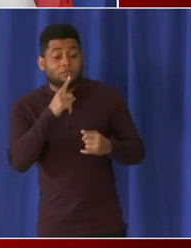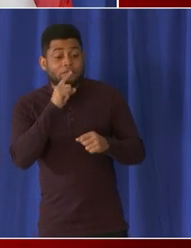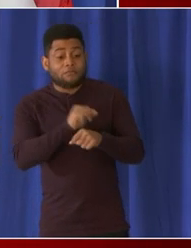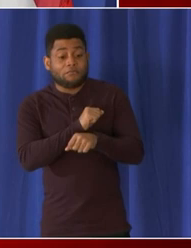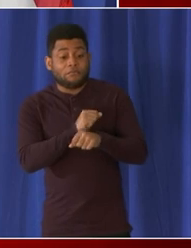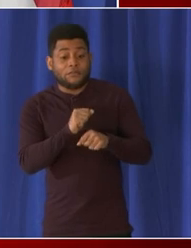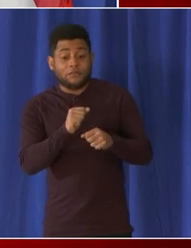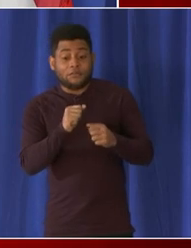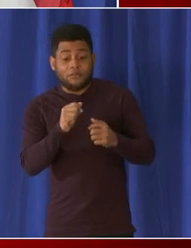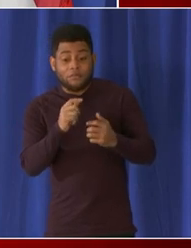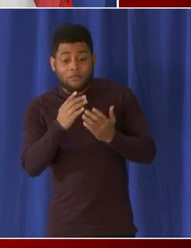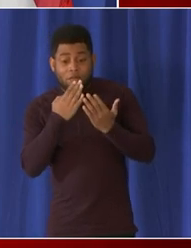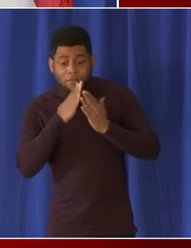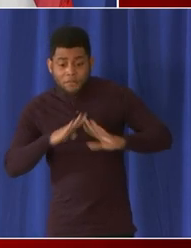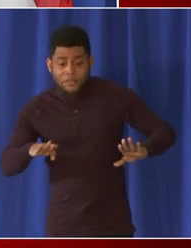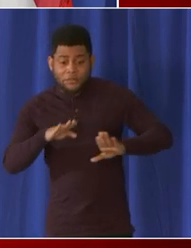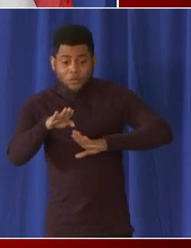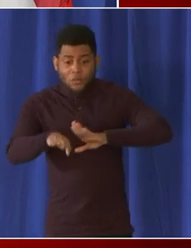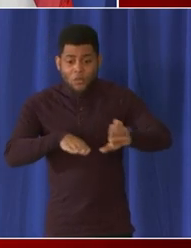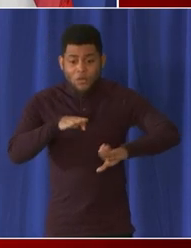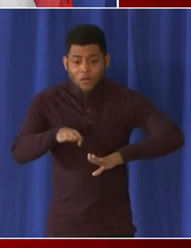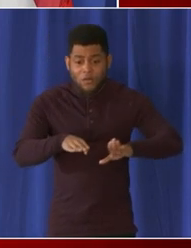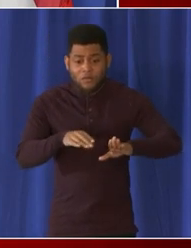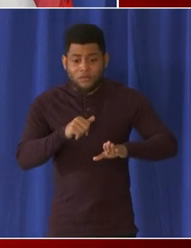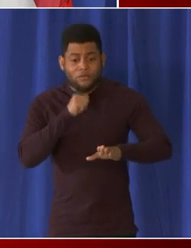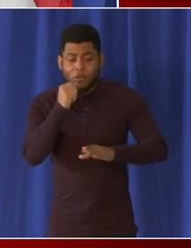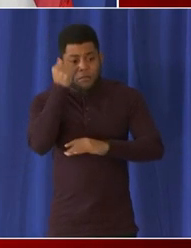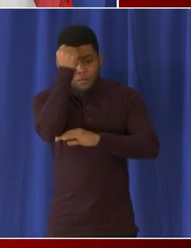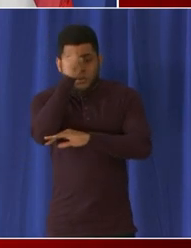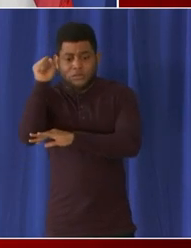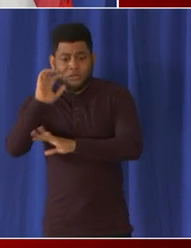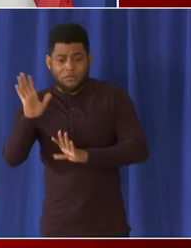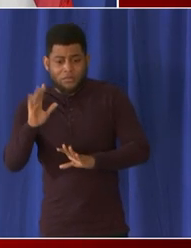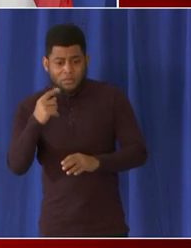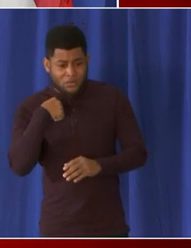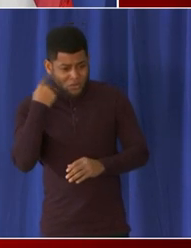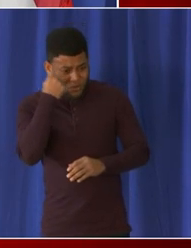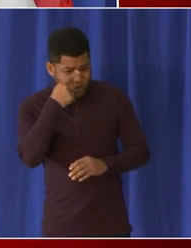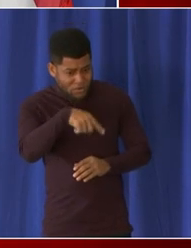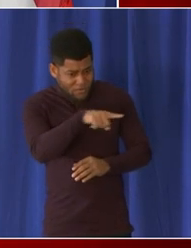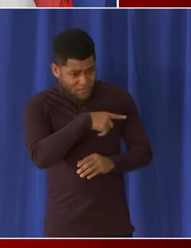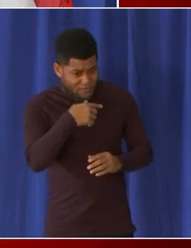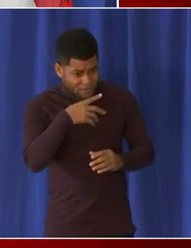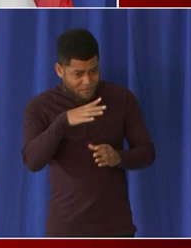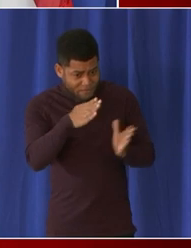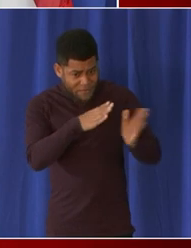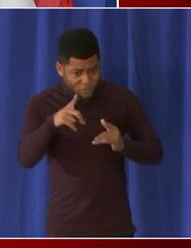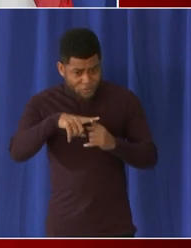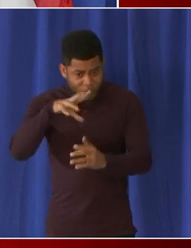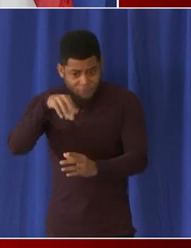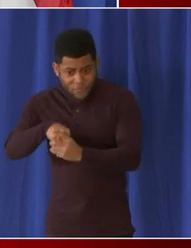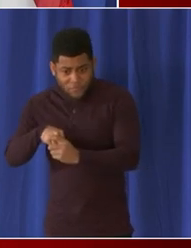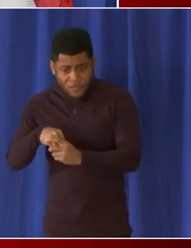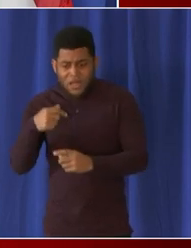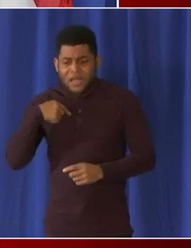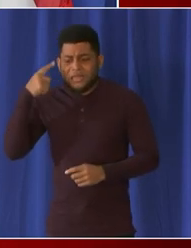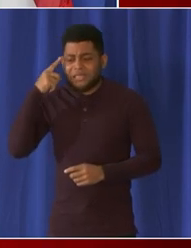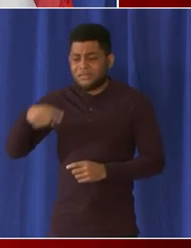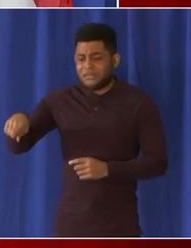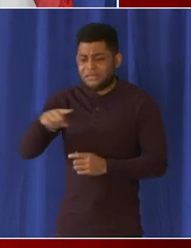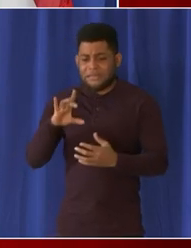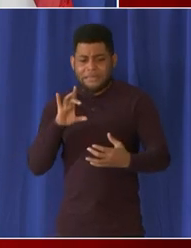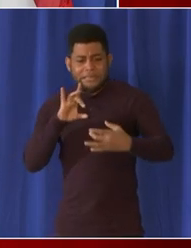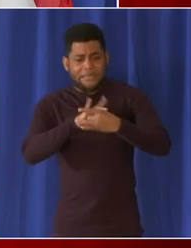are you going to be participating in that or have you dealt with it yet and i understand that the focus is going to be uh on voting rights